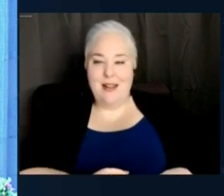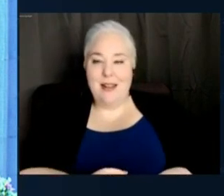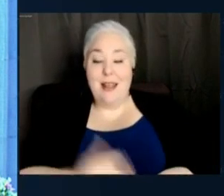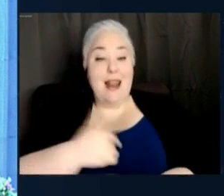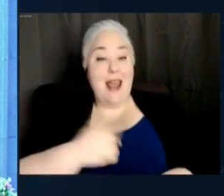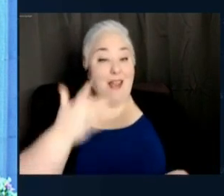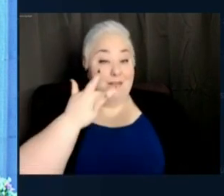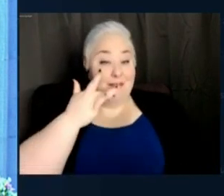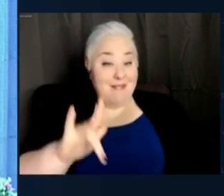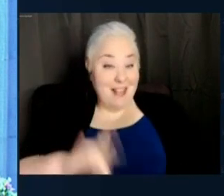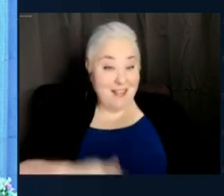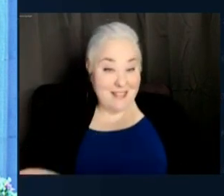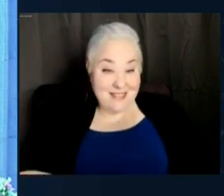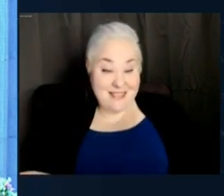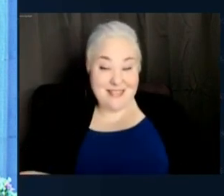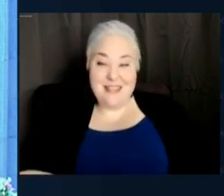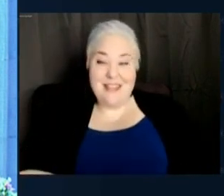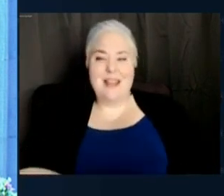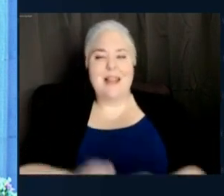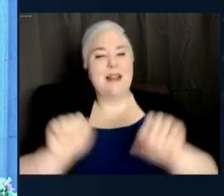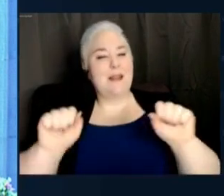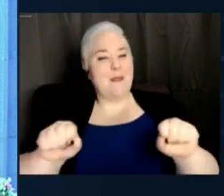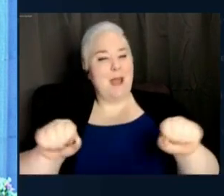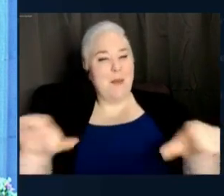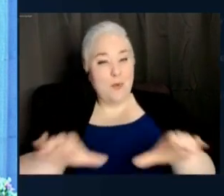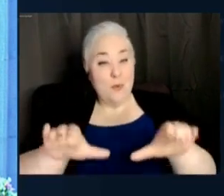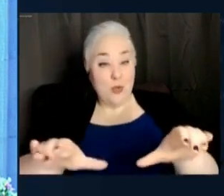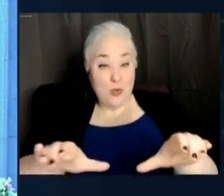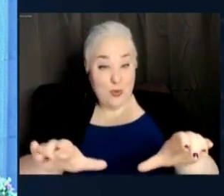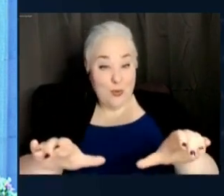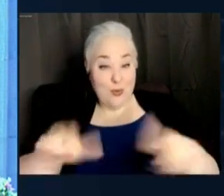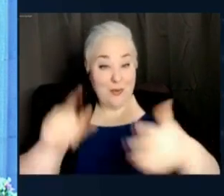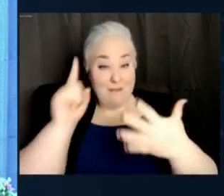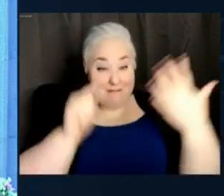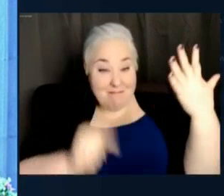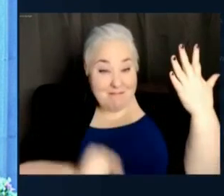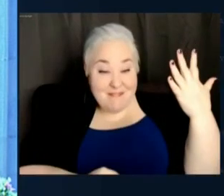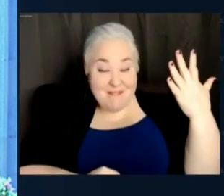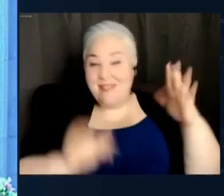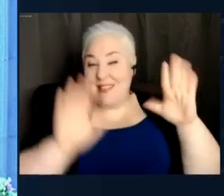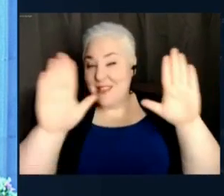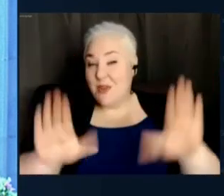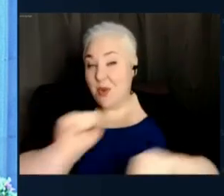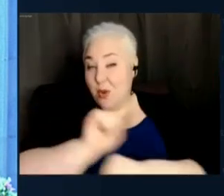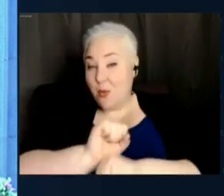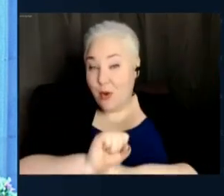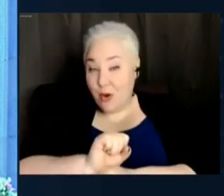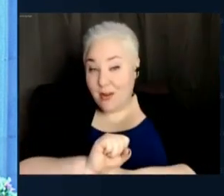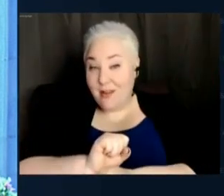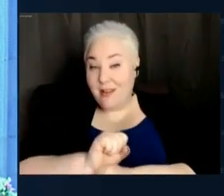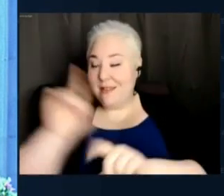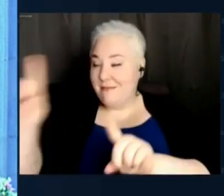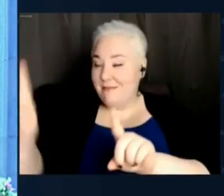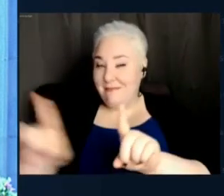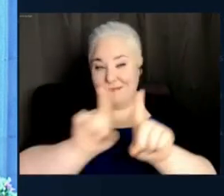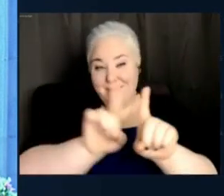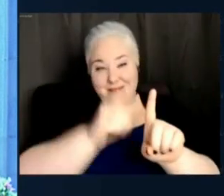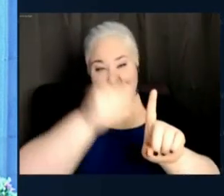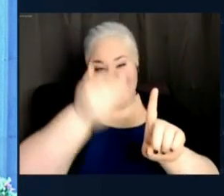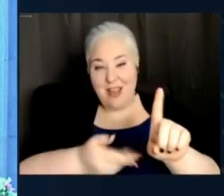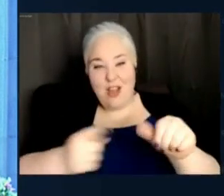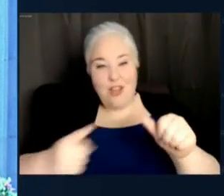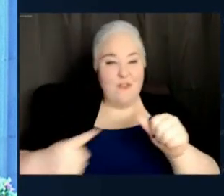to be able to do it, this incredible work, alongside the first woman